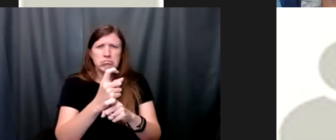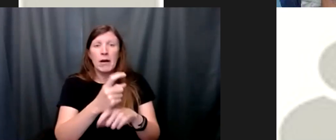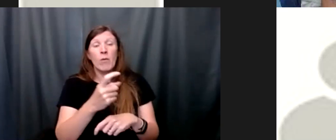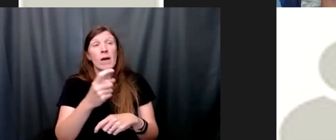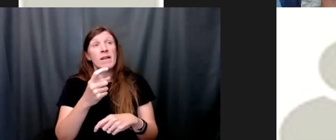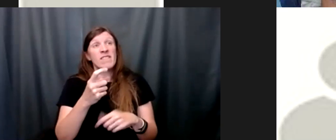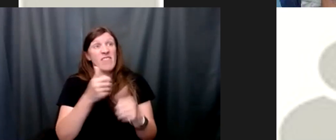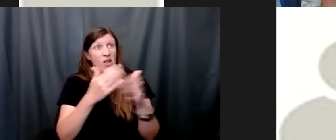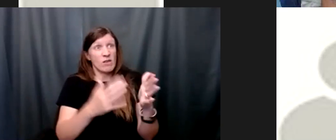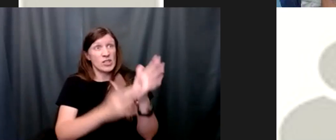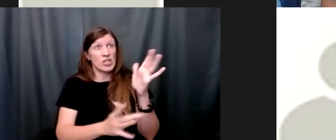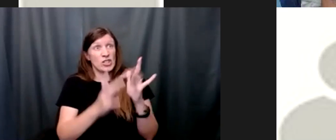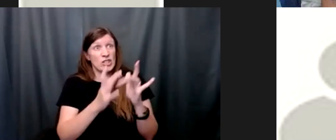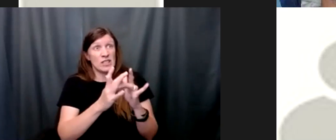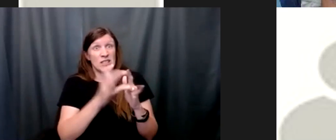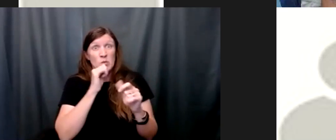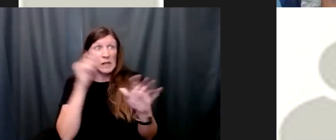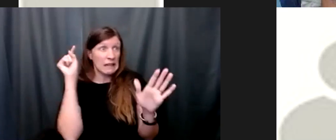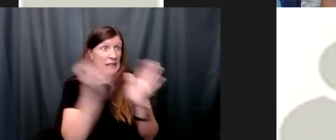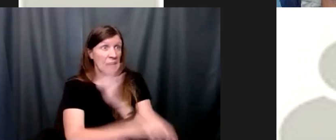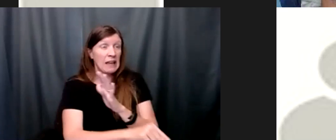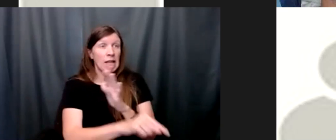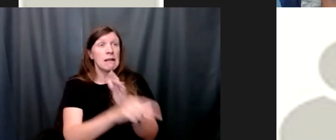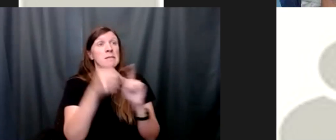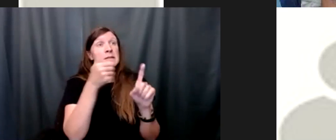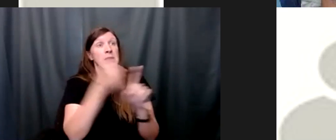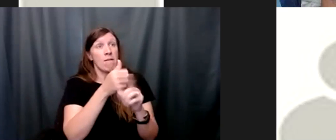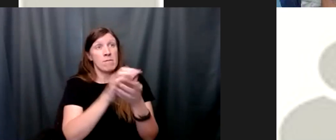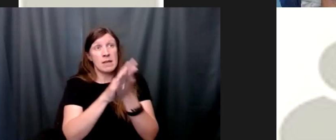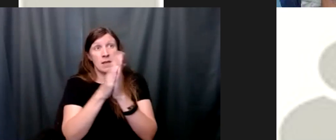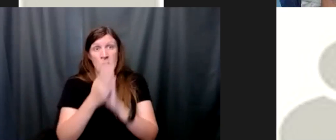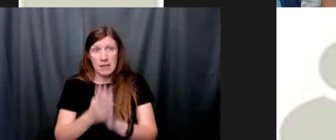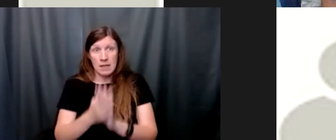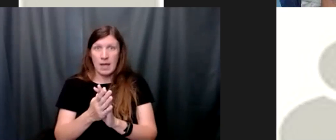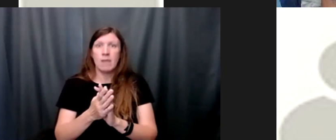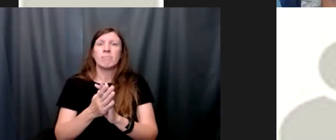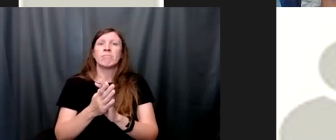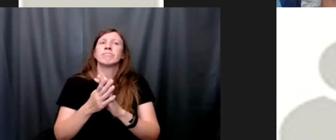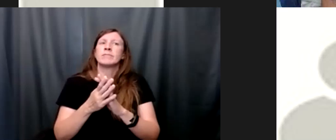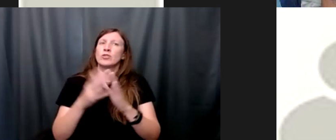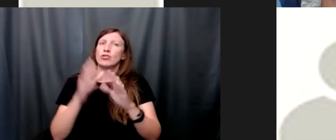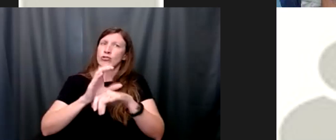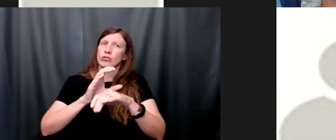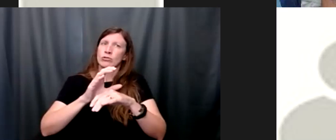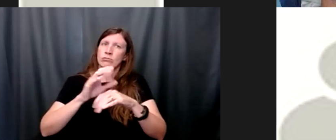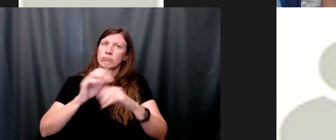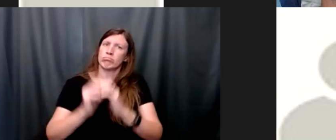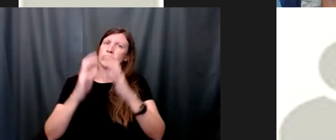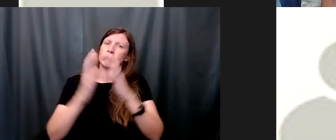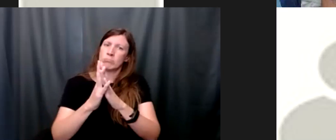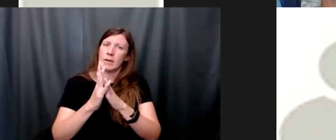were killed and then became a church planter wrote these words to help those that were now following jesus live out this new